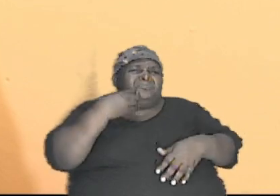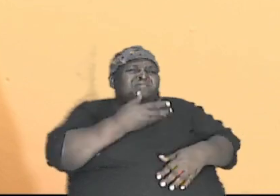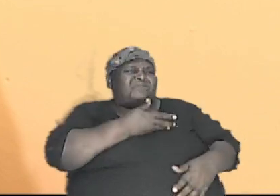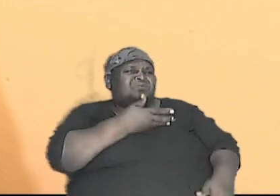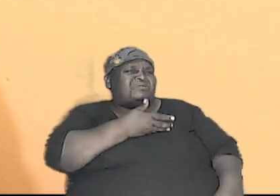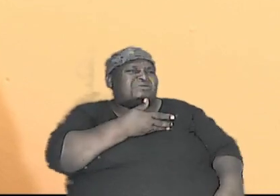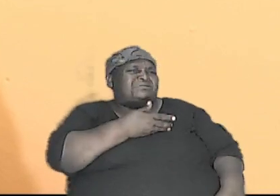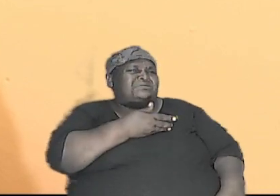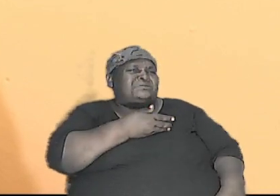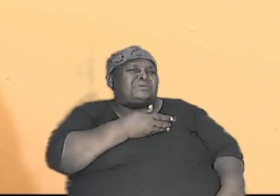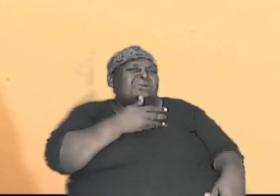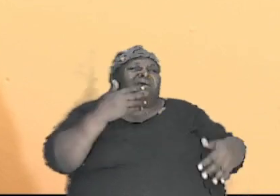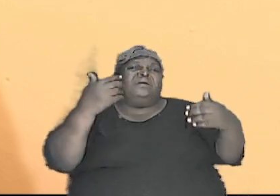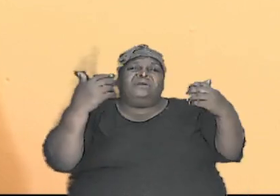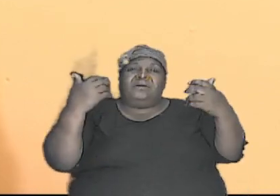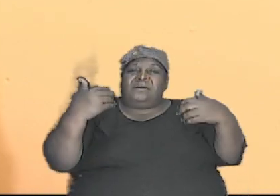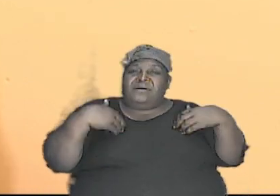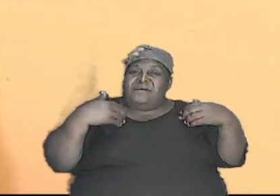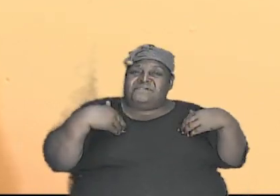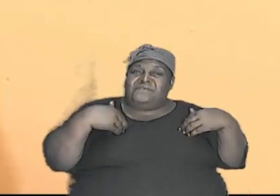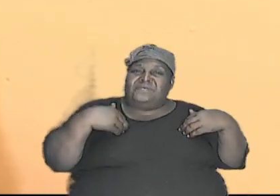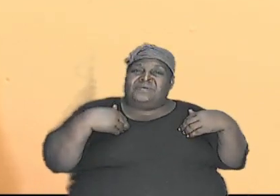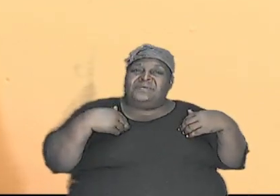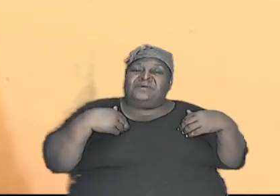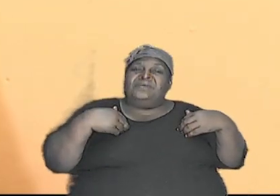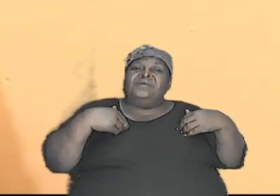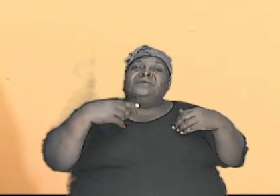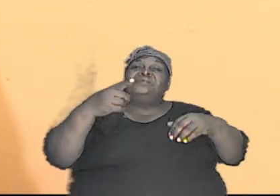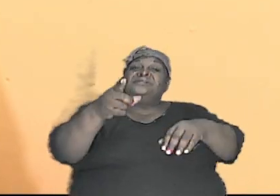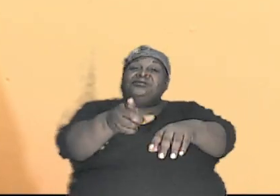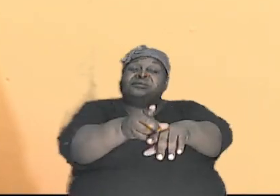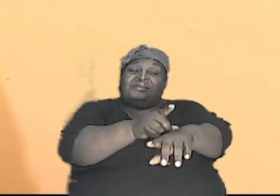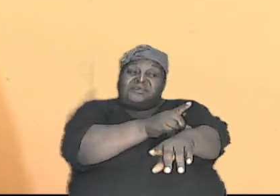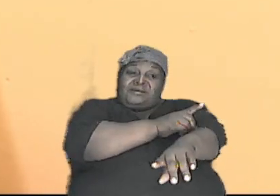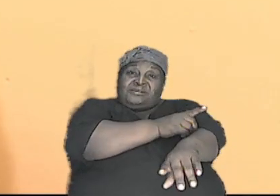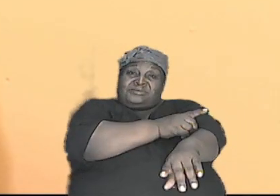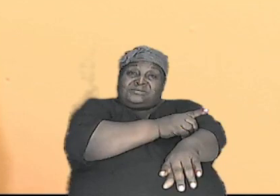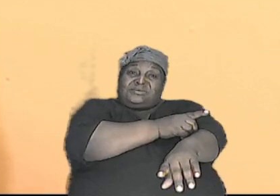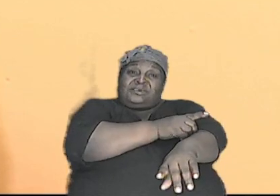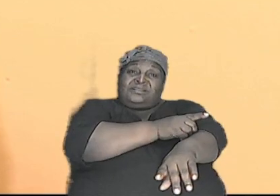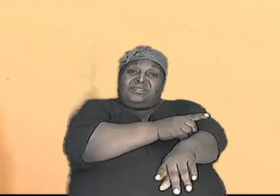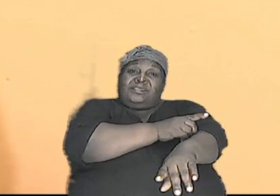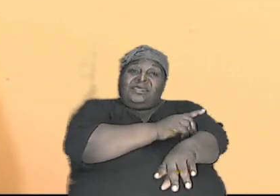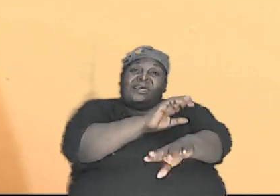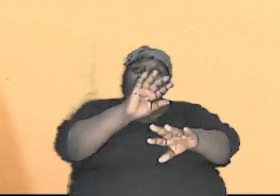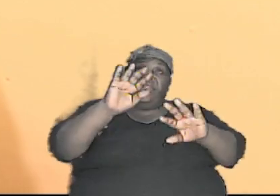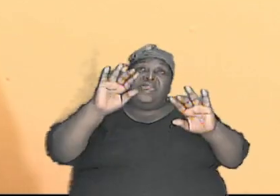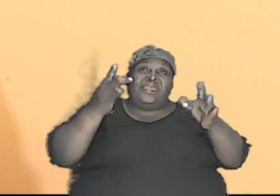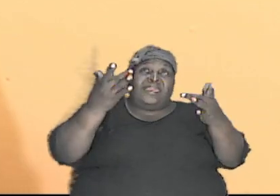have dark skin or light skin